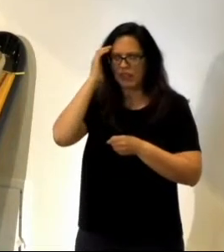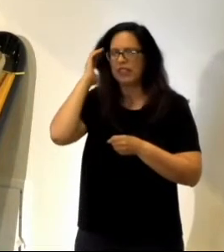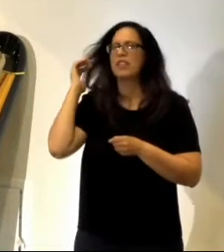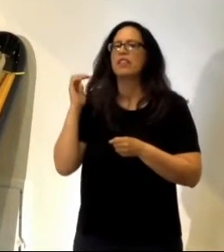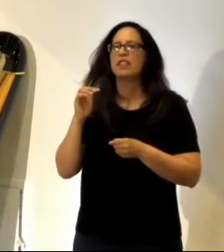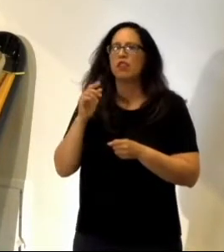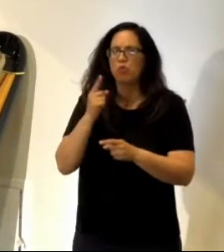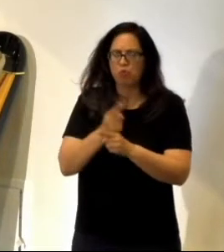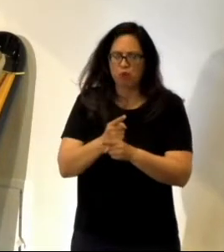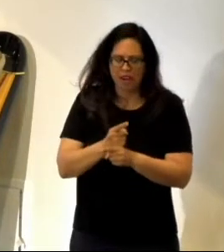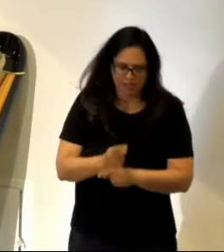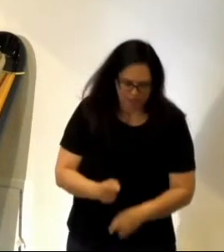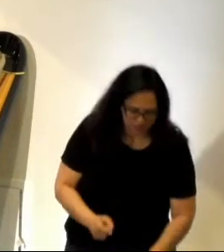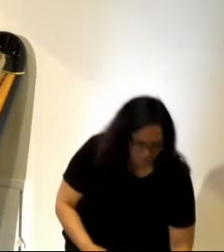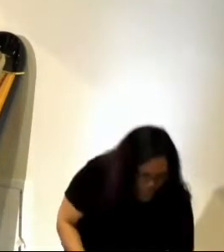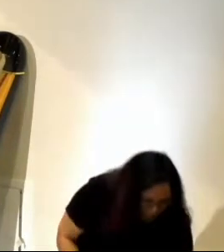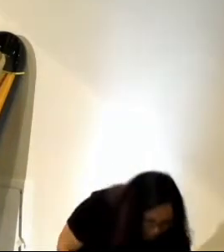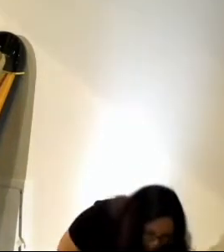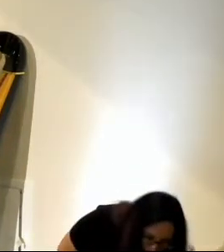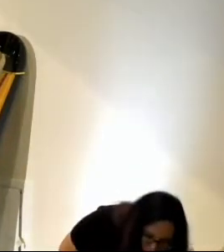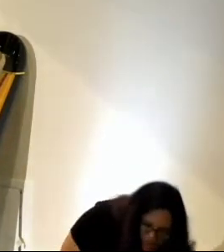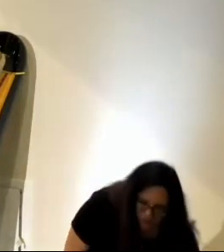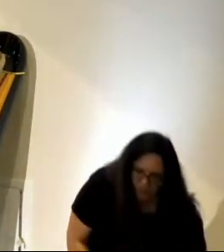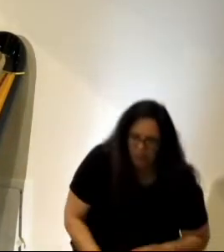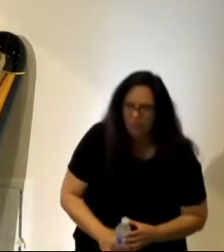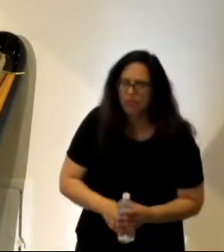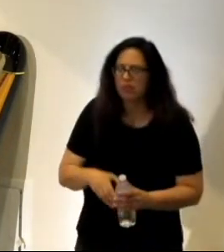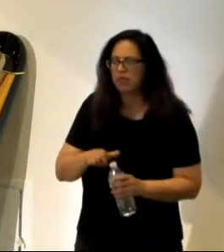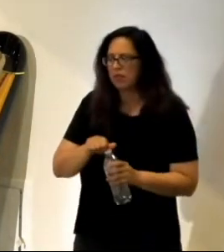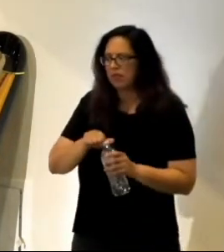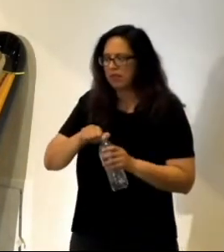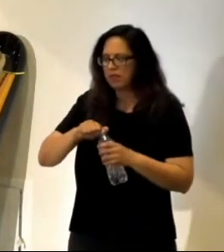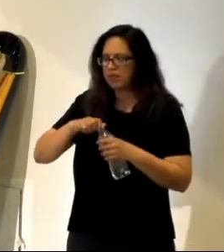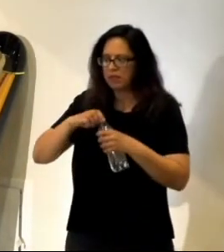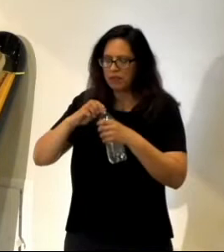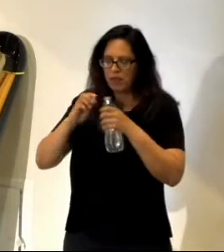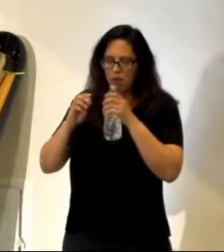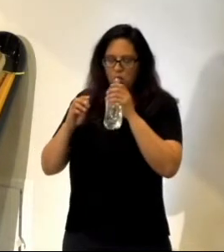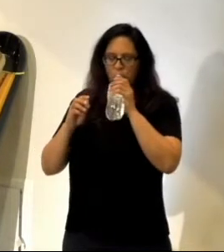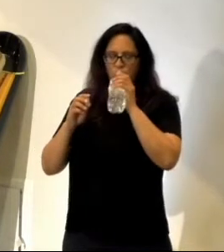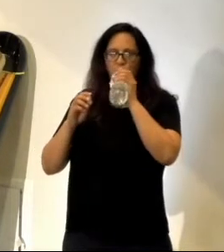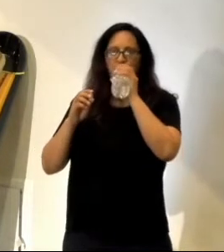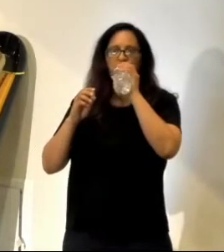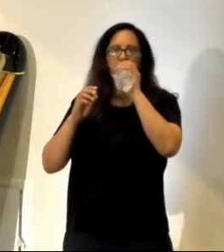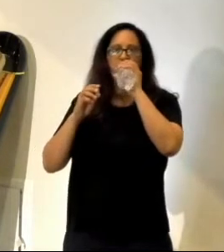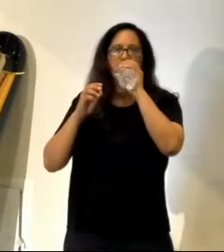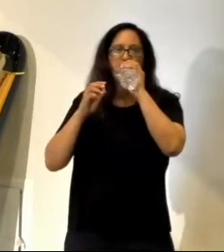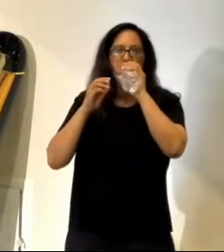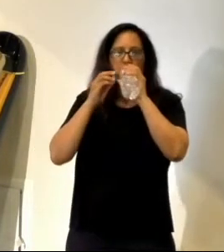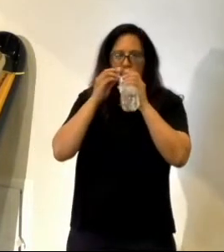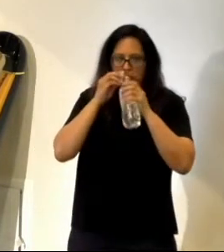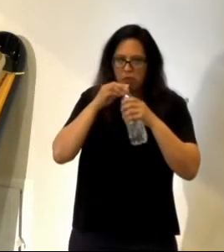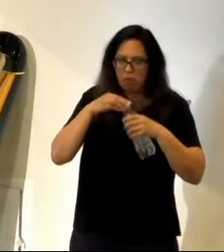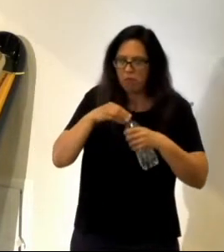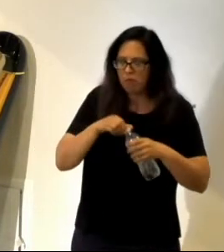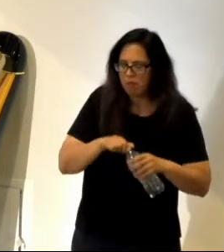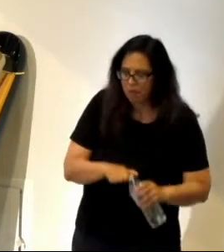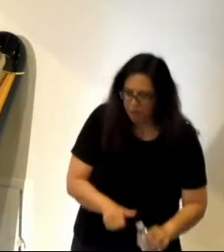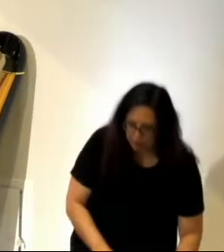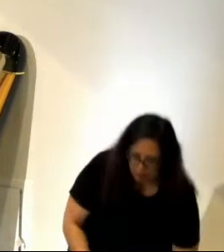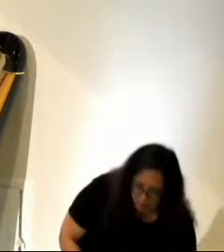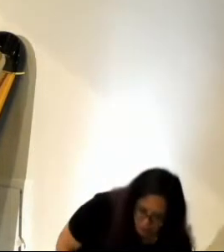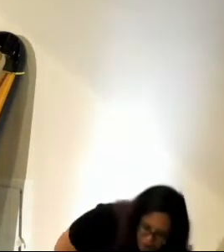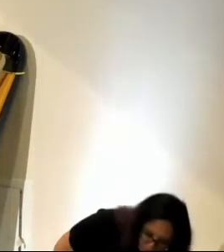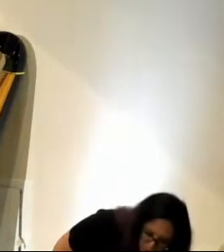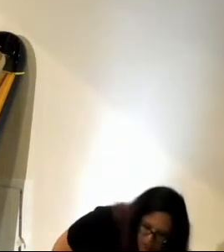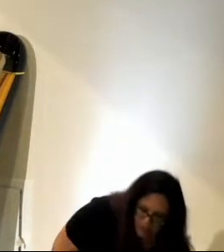It is correct for every bummer lamb. He prepares a table before them in the presence of their